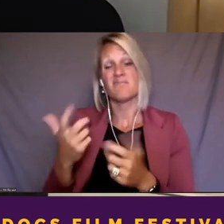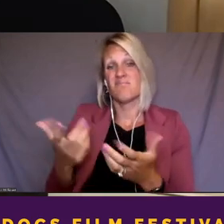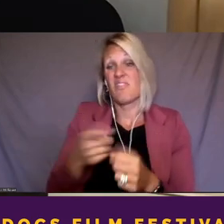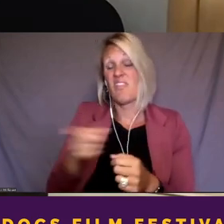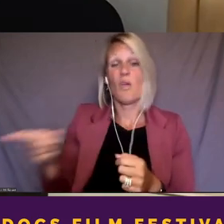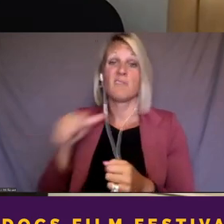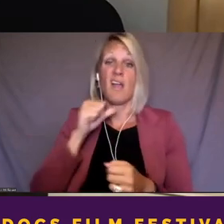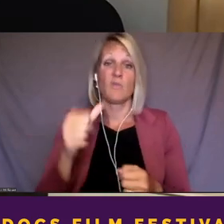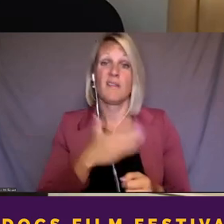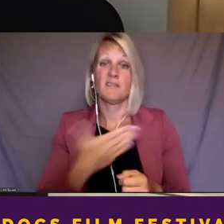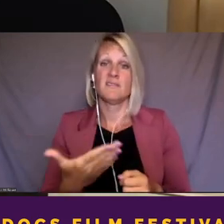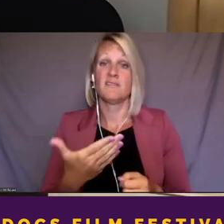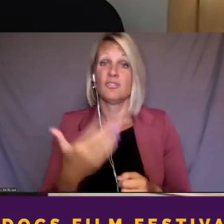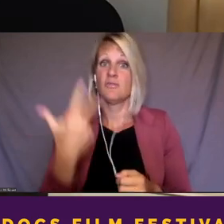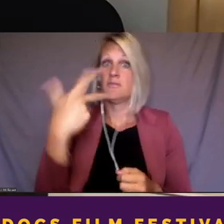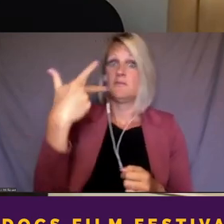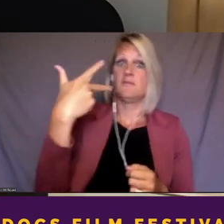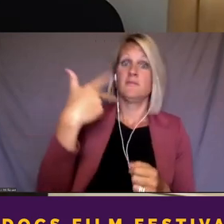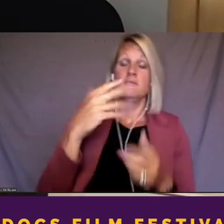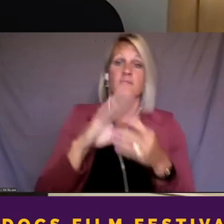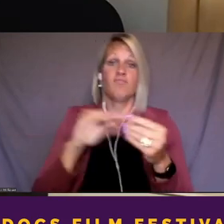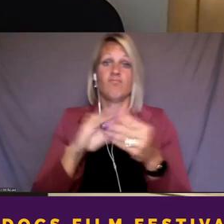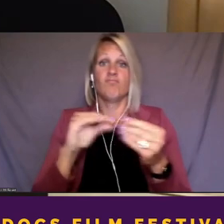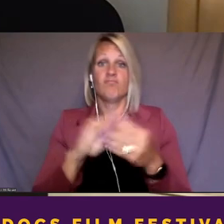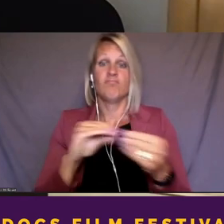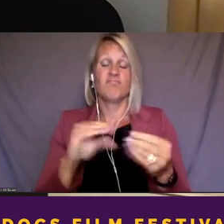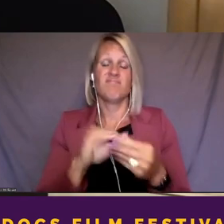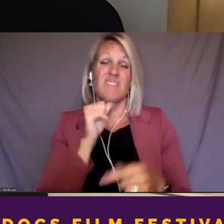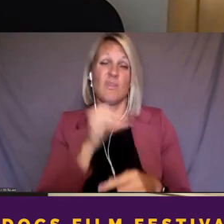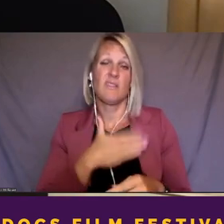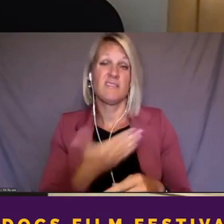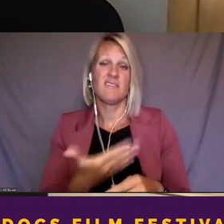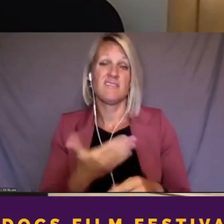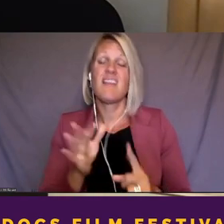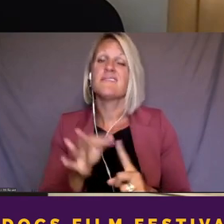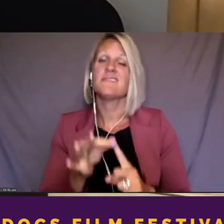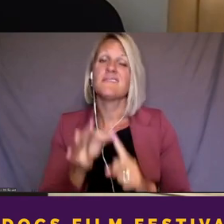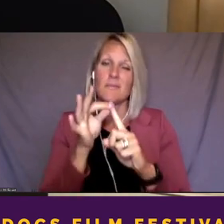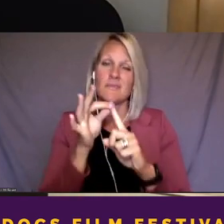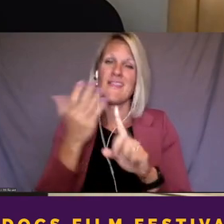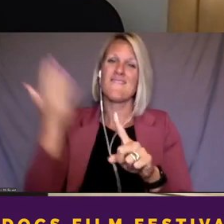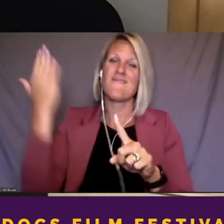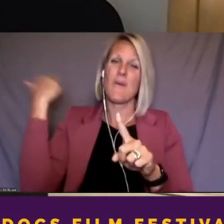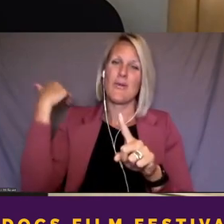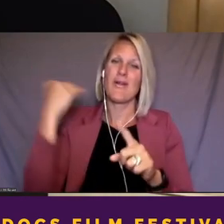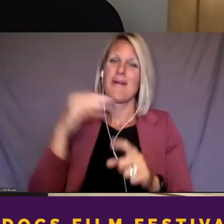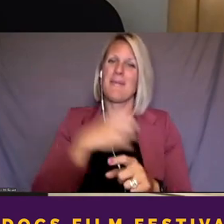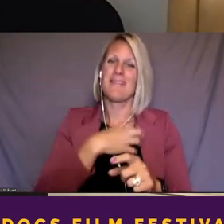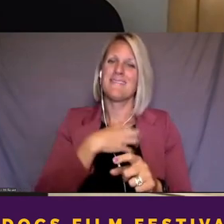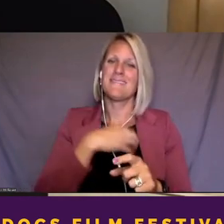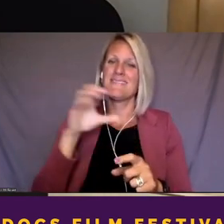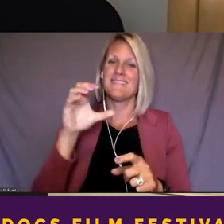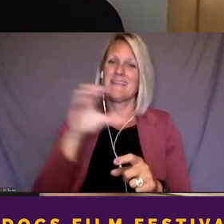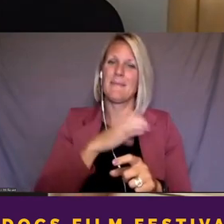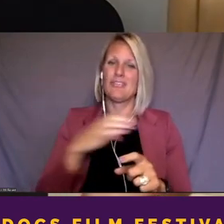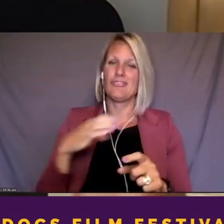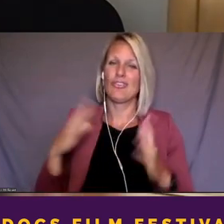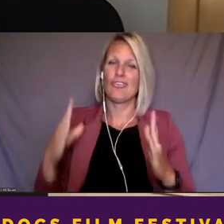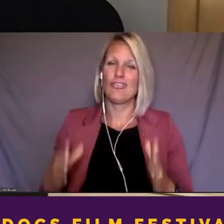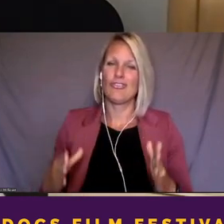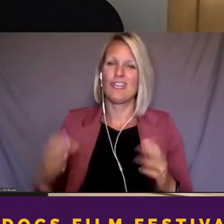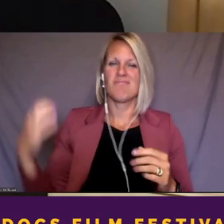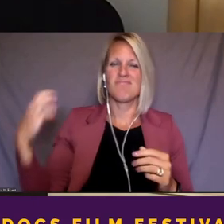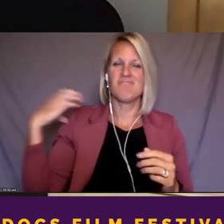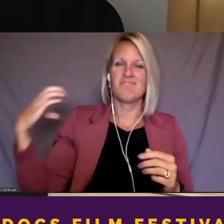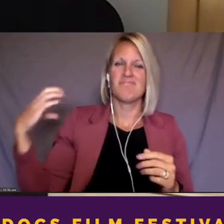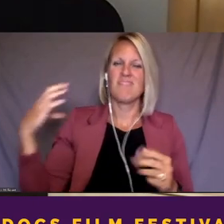speak on camera, um, except for the former police commissioner and the, um, of course, the, the, the